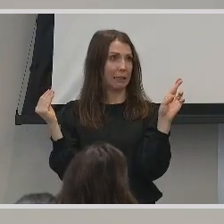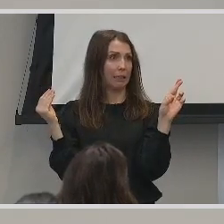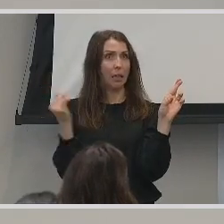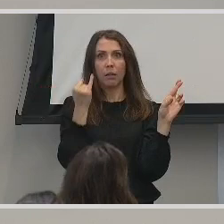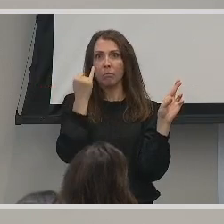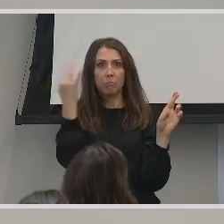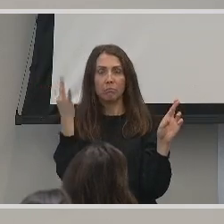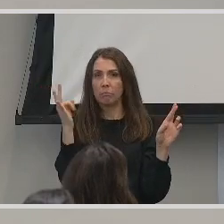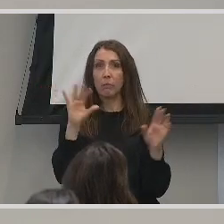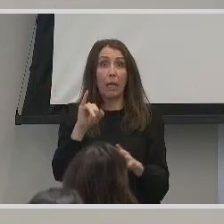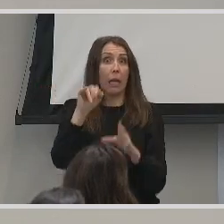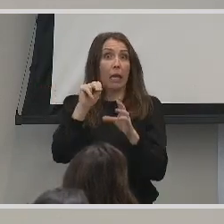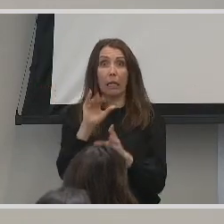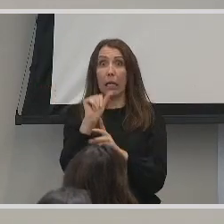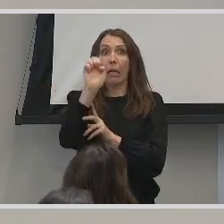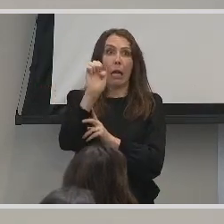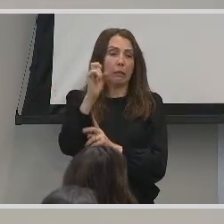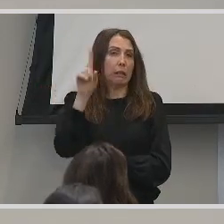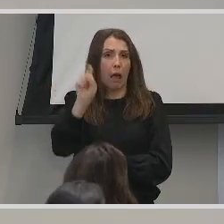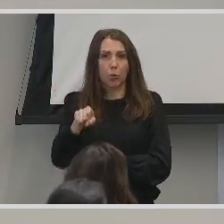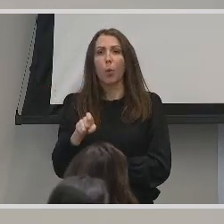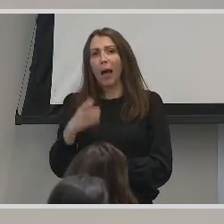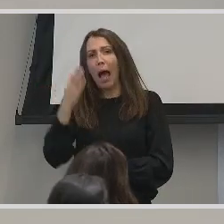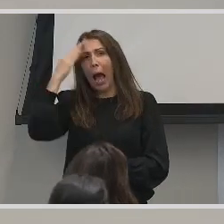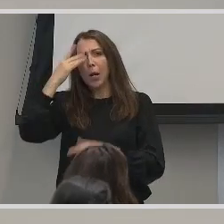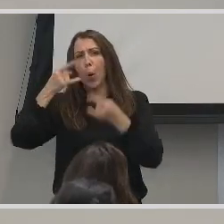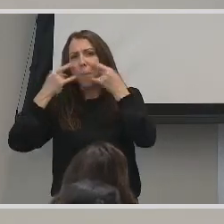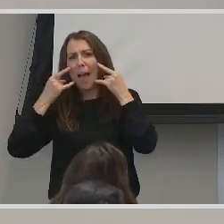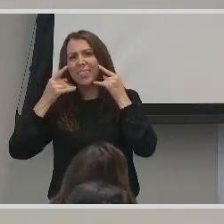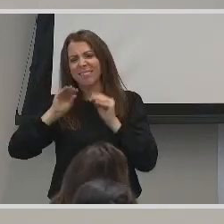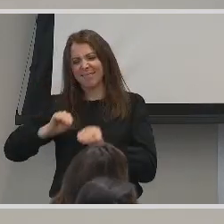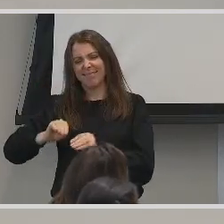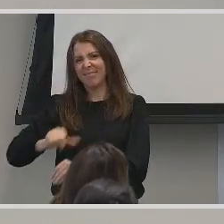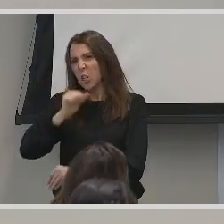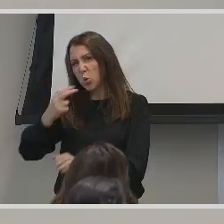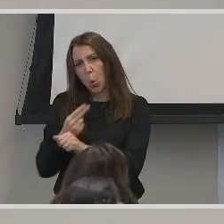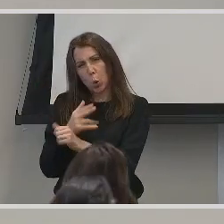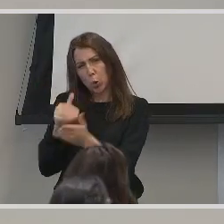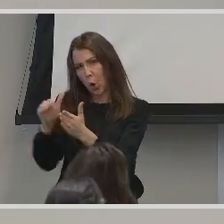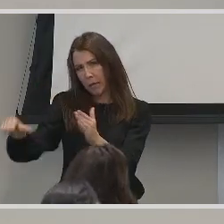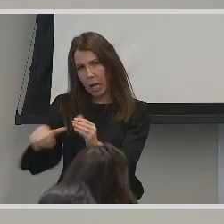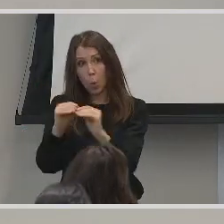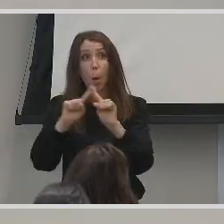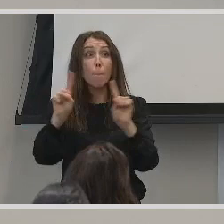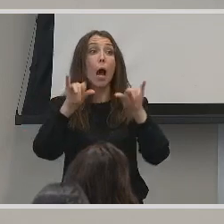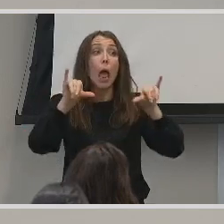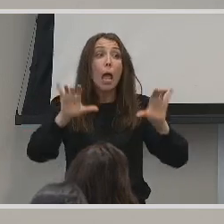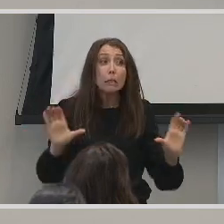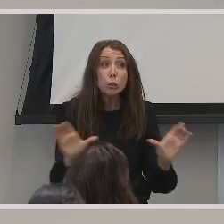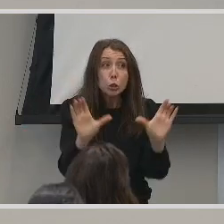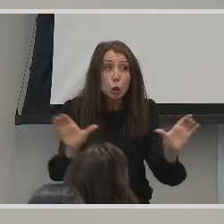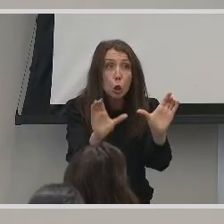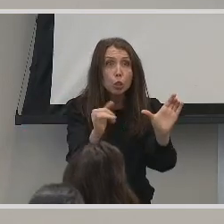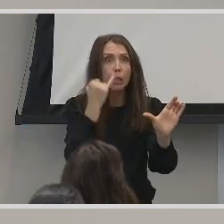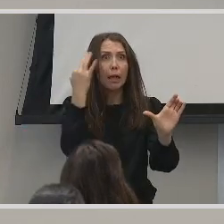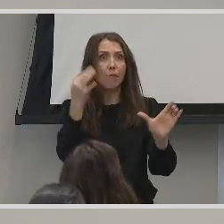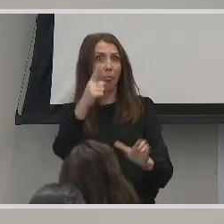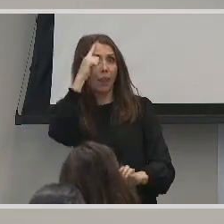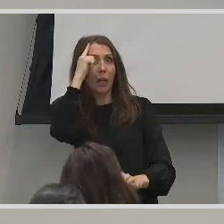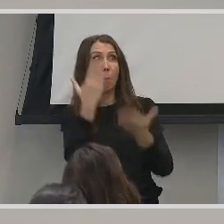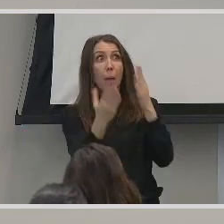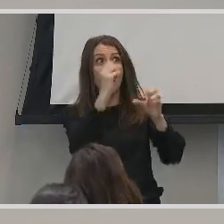know MAX have kind of gone away, but people are still utilizing them. So I encourage you, if you think you may be in a situation